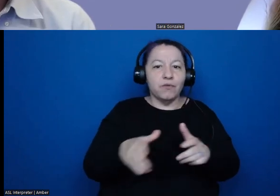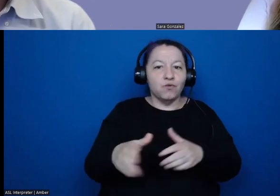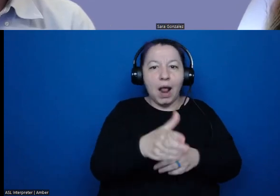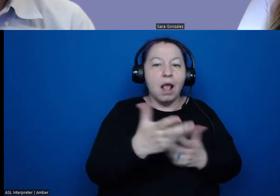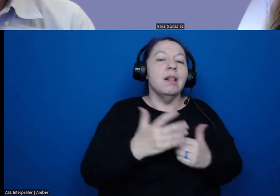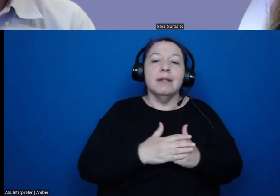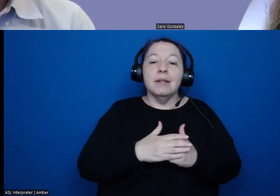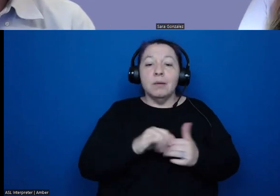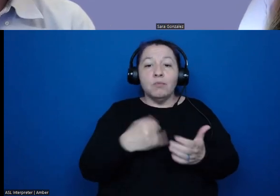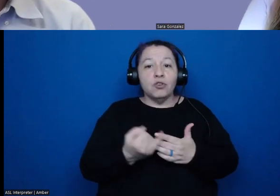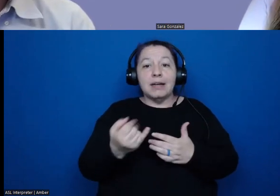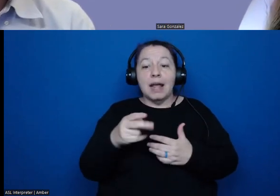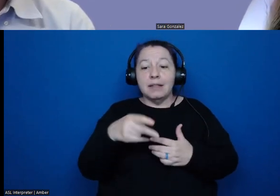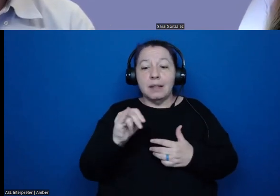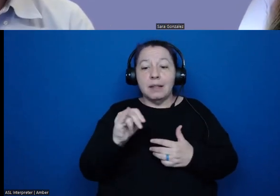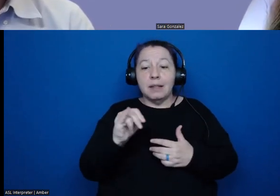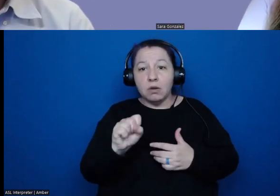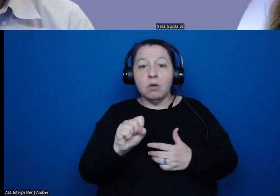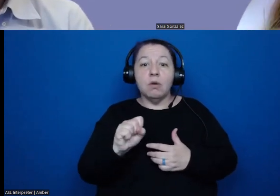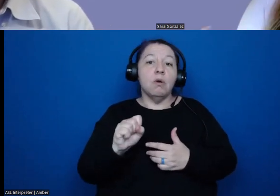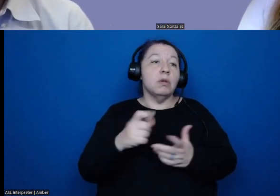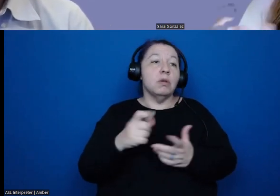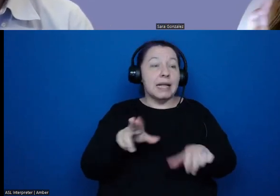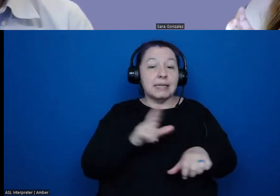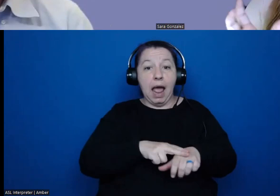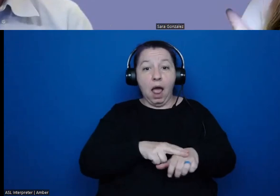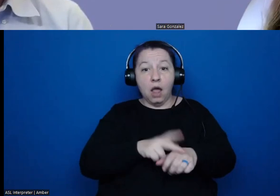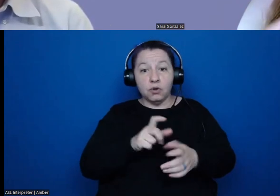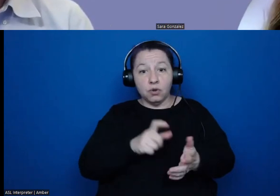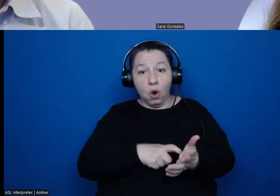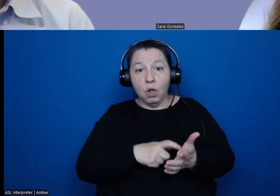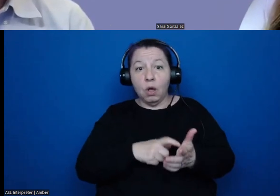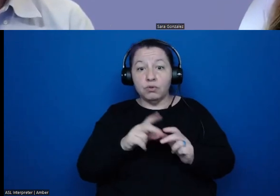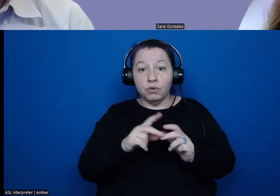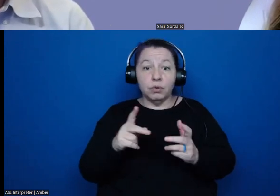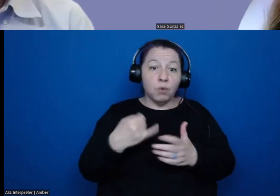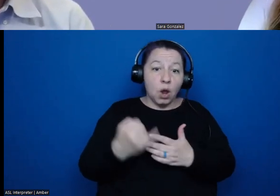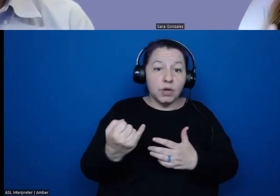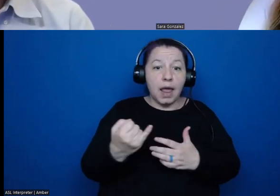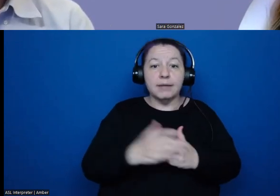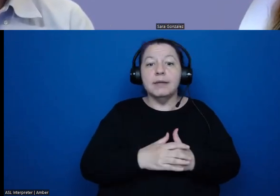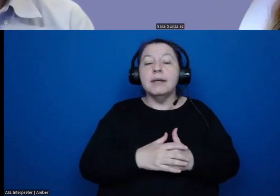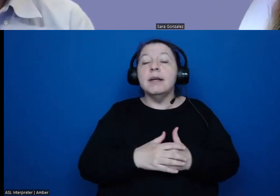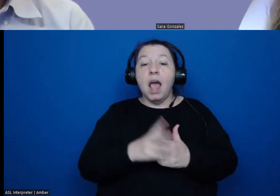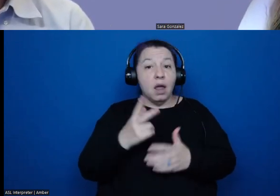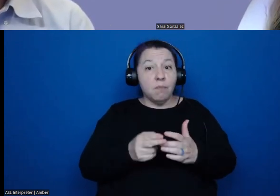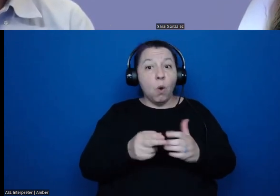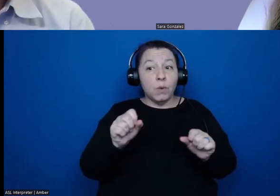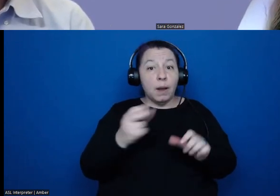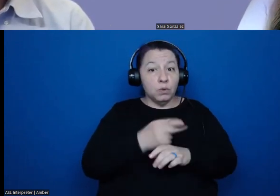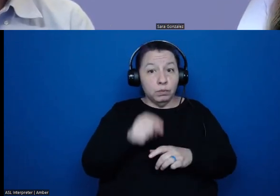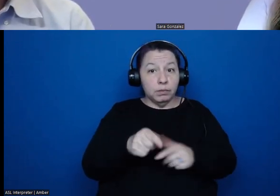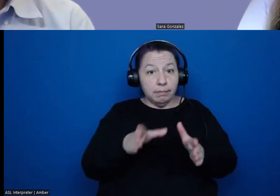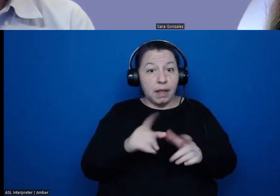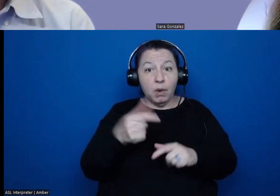Monument Archaeology Project with the Amamutsun Band of Ohlone. And both of those parks were able to use this method. Now at Grand Ronde we are introducing